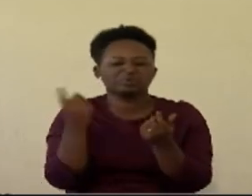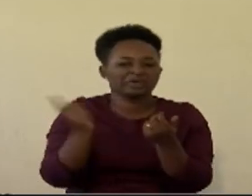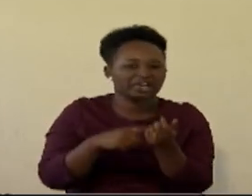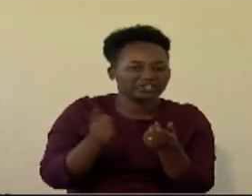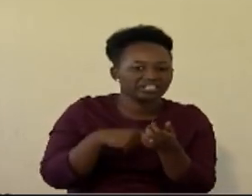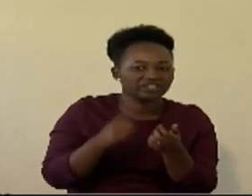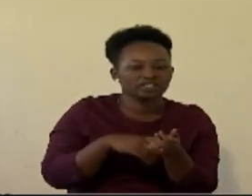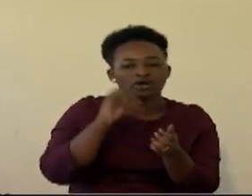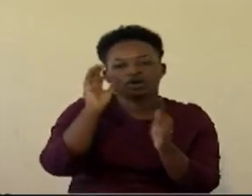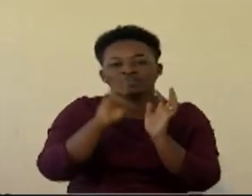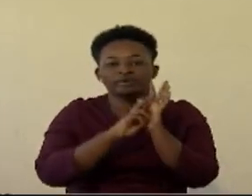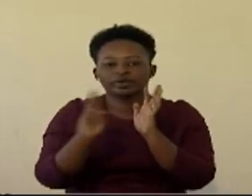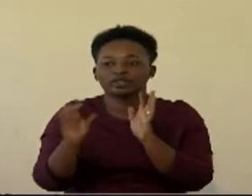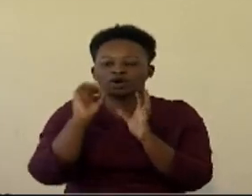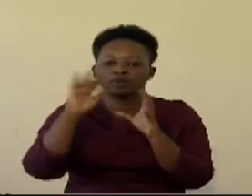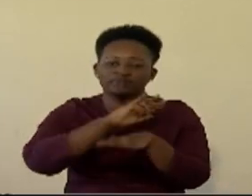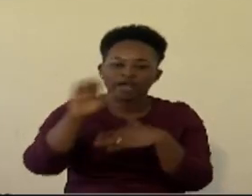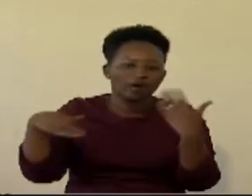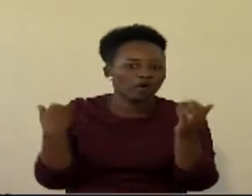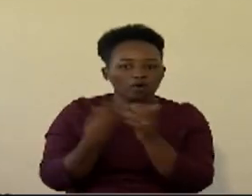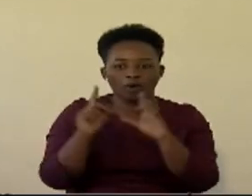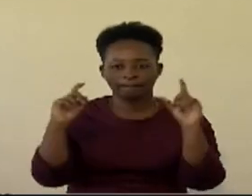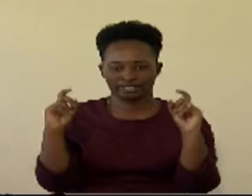a representation of the whole picture?